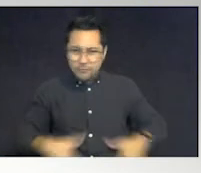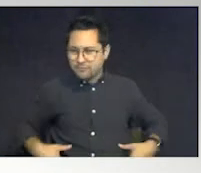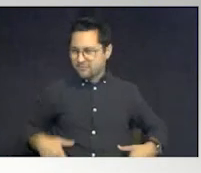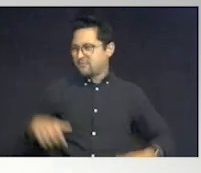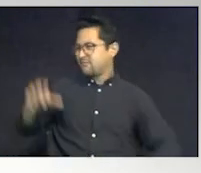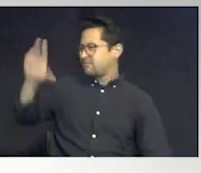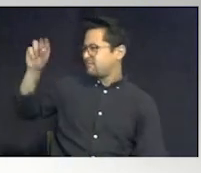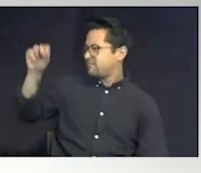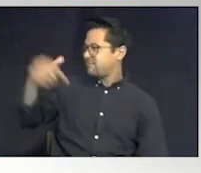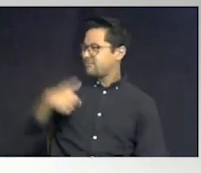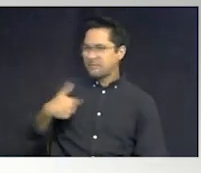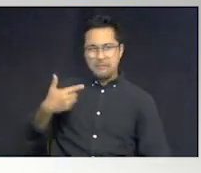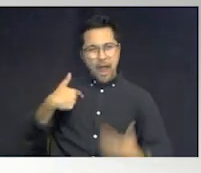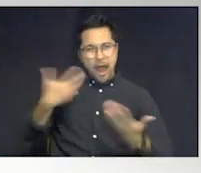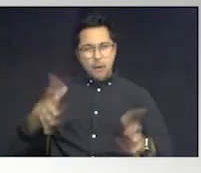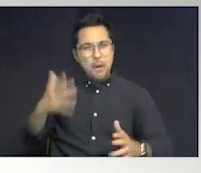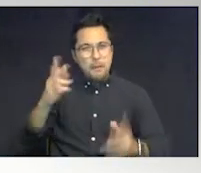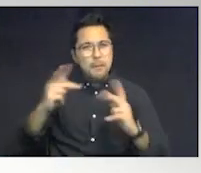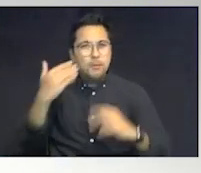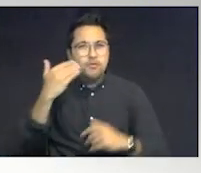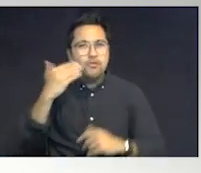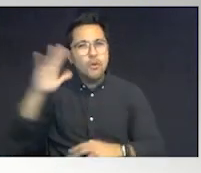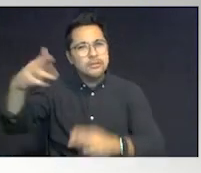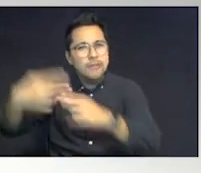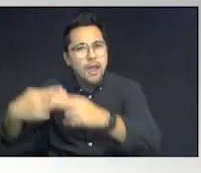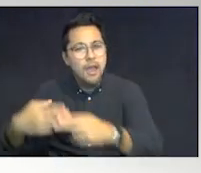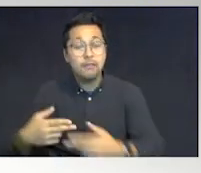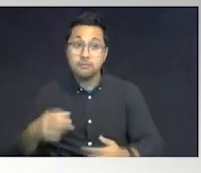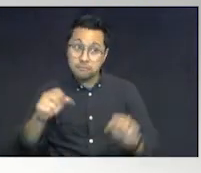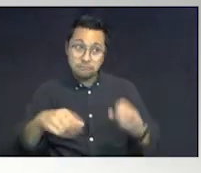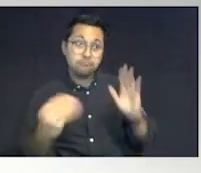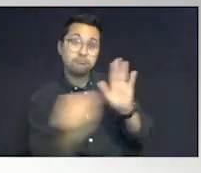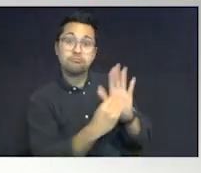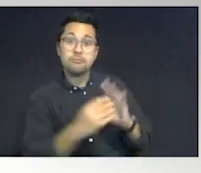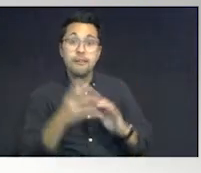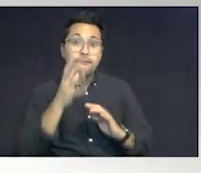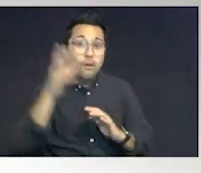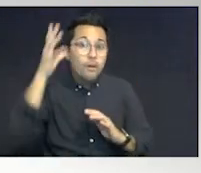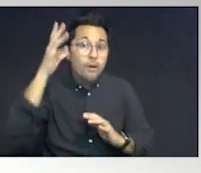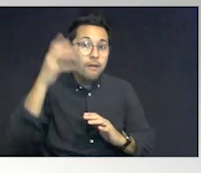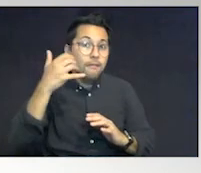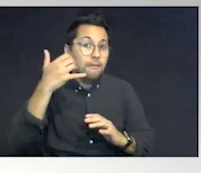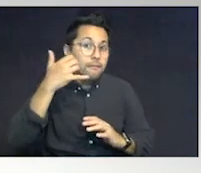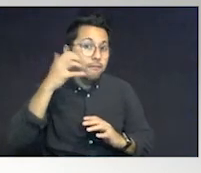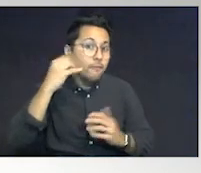Because I don't want anybody to know his name. Well, you could put his, or just put the phone number. The parent's phone number.